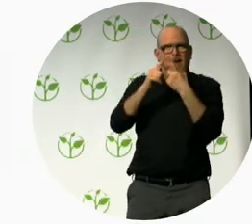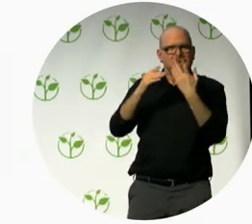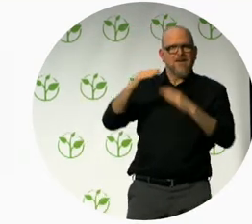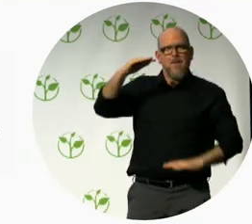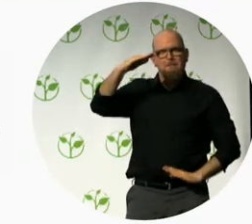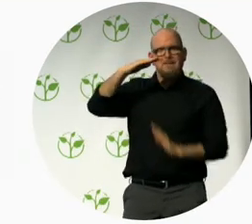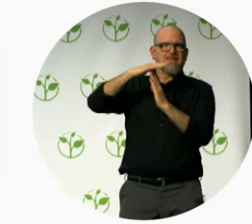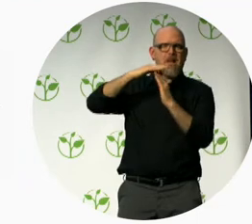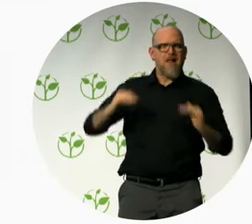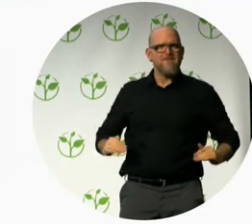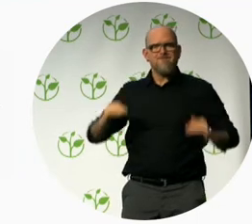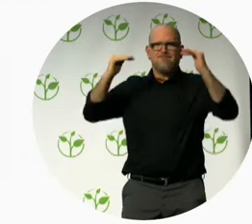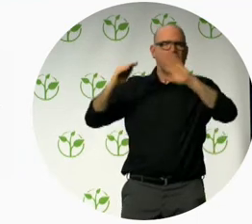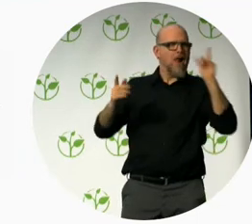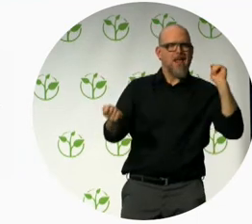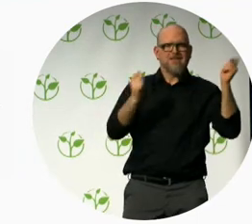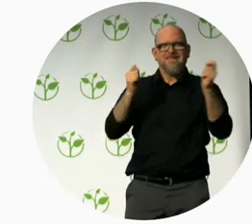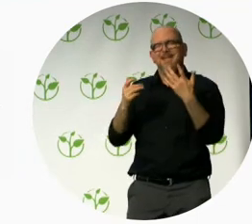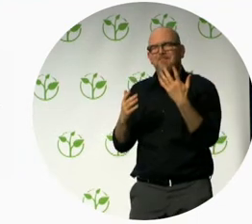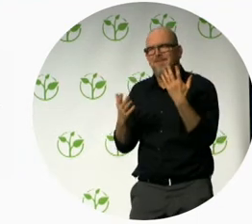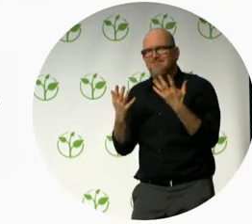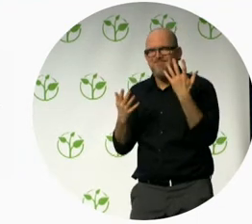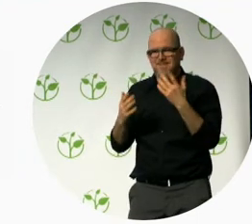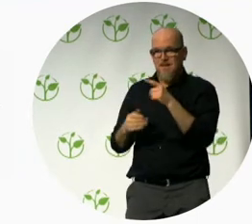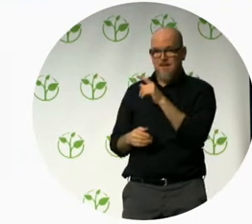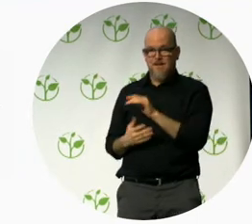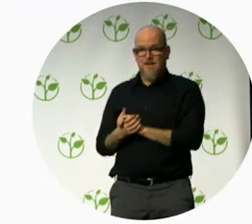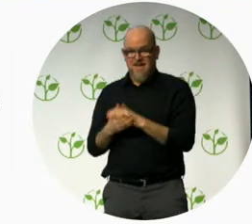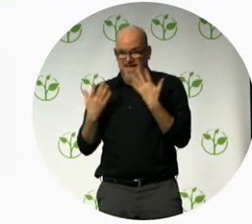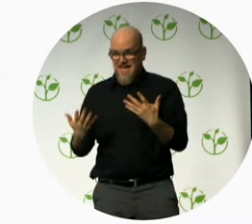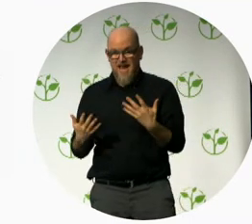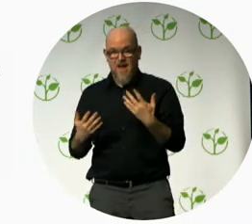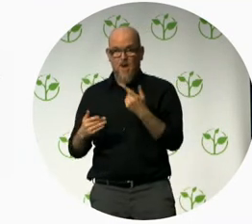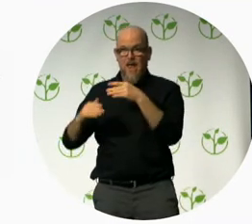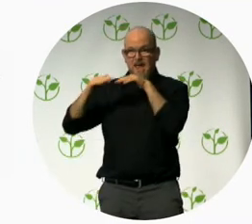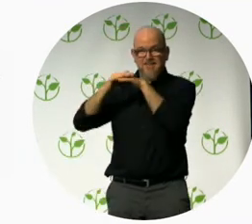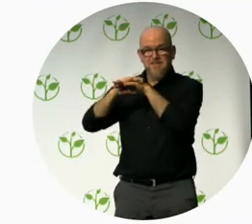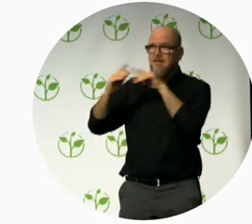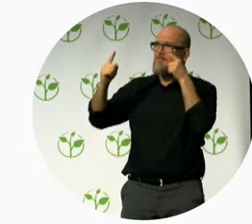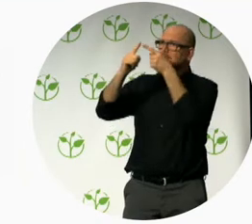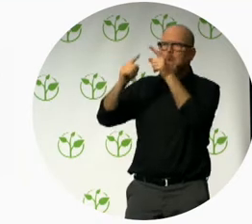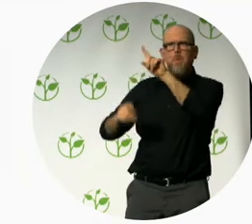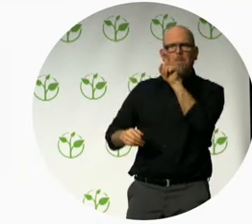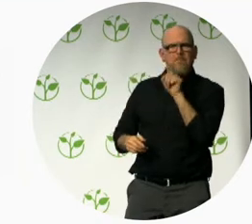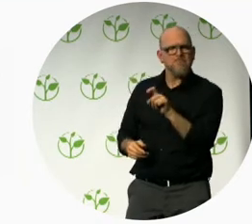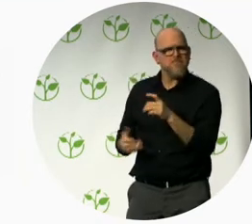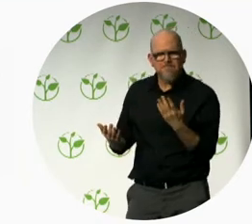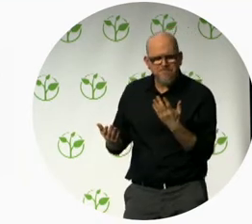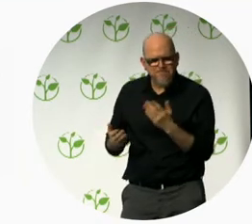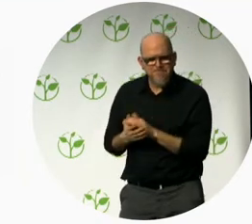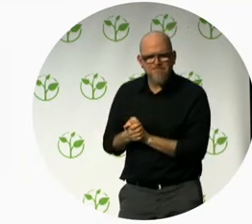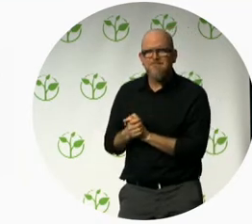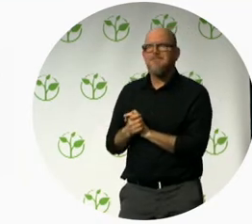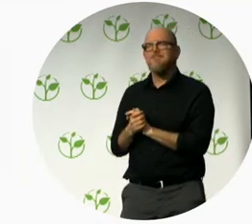Today, organizations implement accessibility for the following reasons. Enlarge profits and